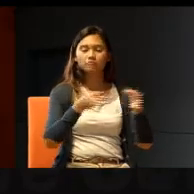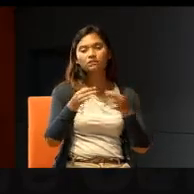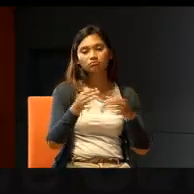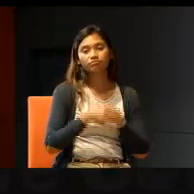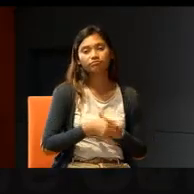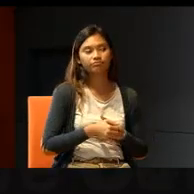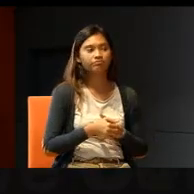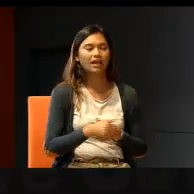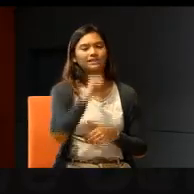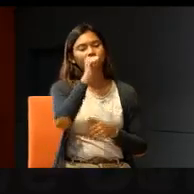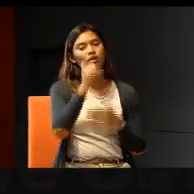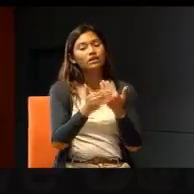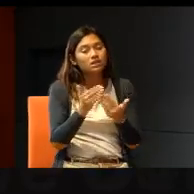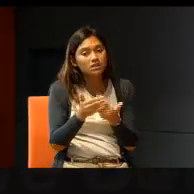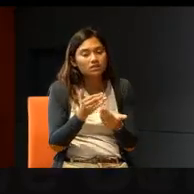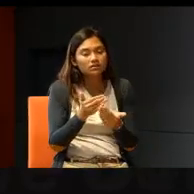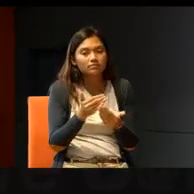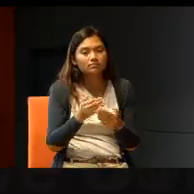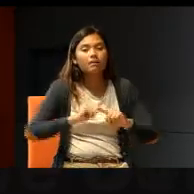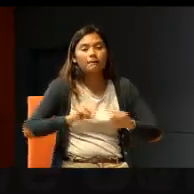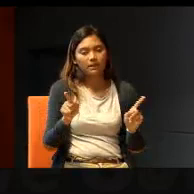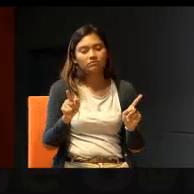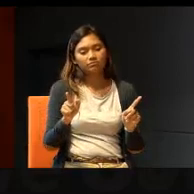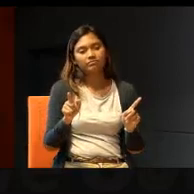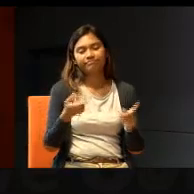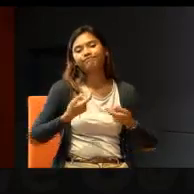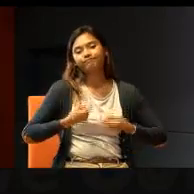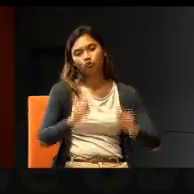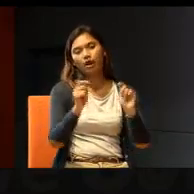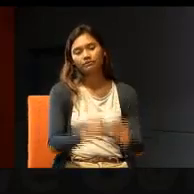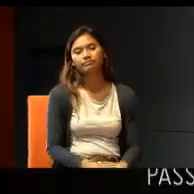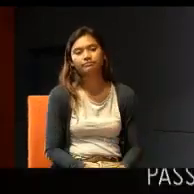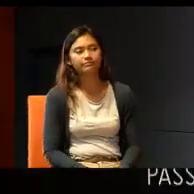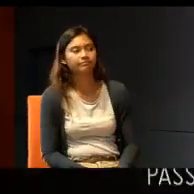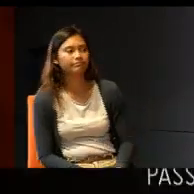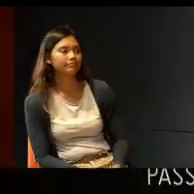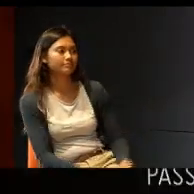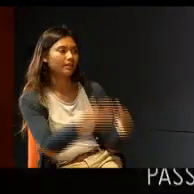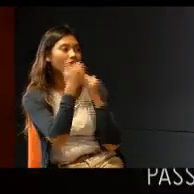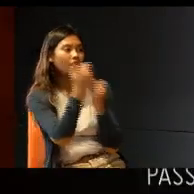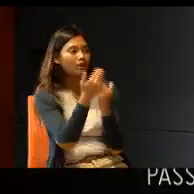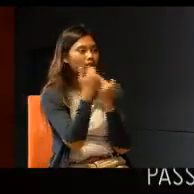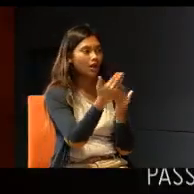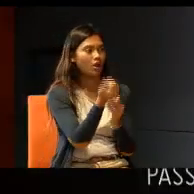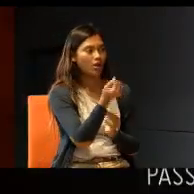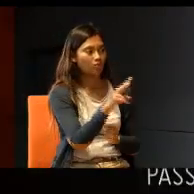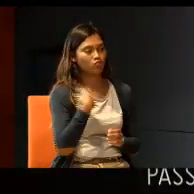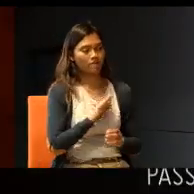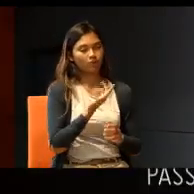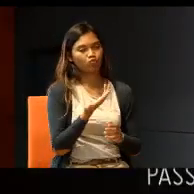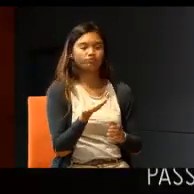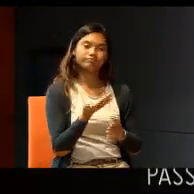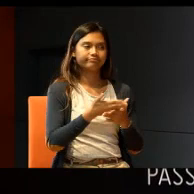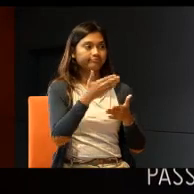But, of course, it's not that simple. So, what we can do is try. Well, thank you, Alvin. And we'll have to wrap here.